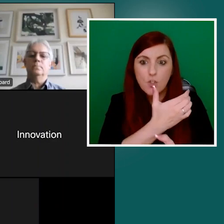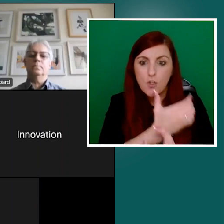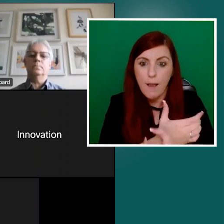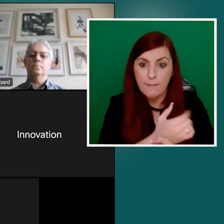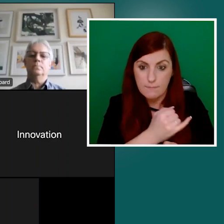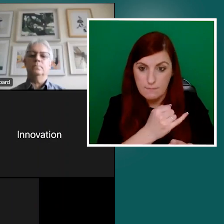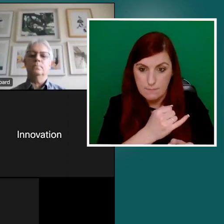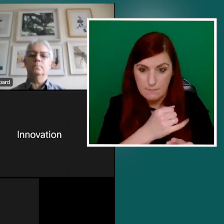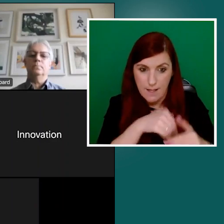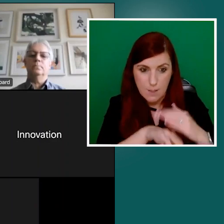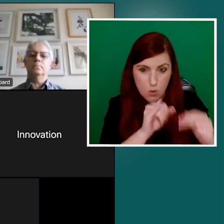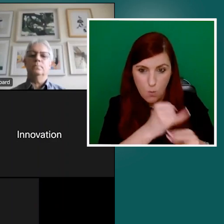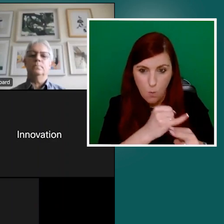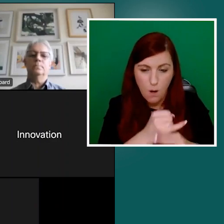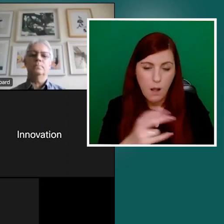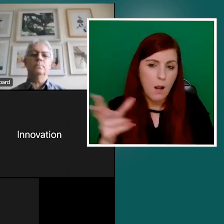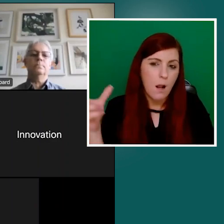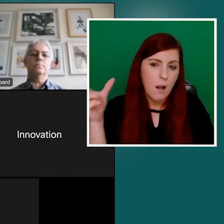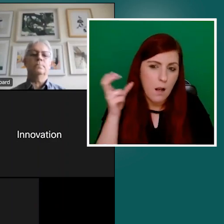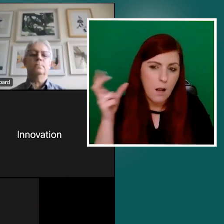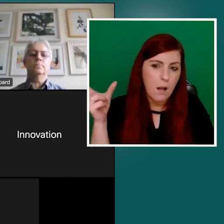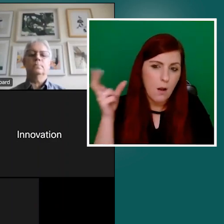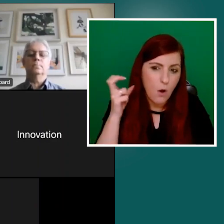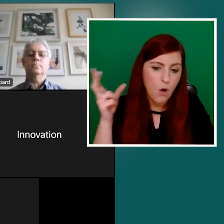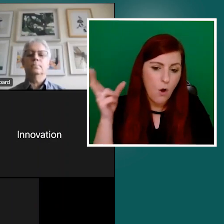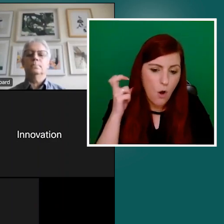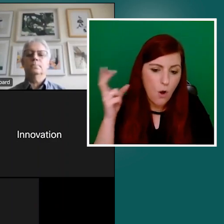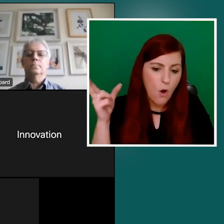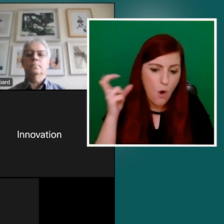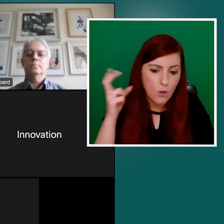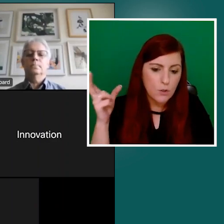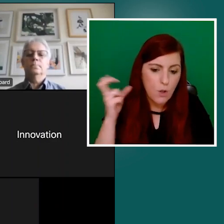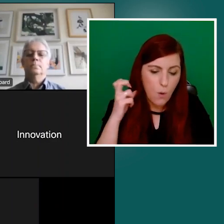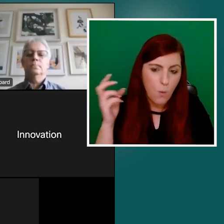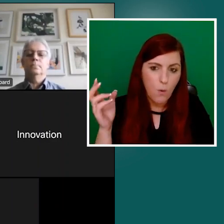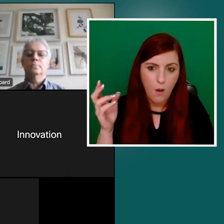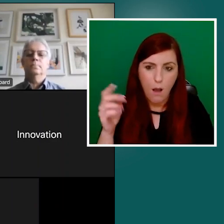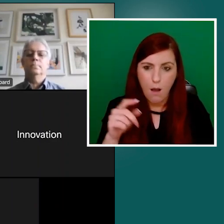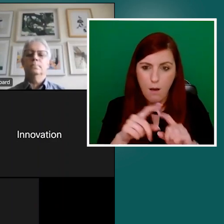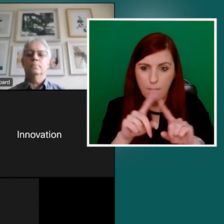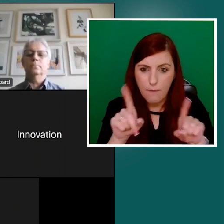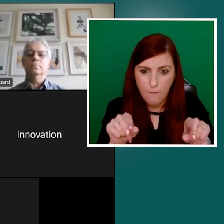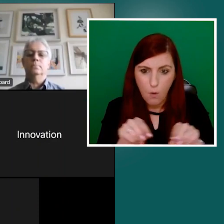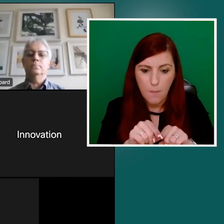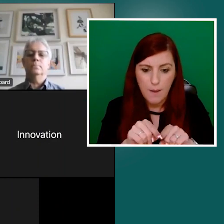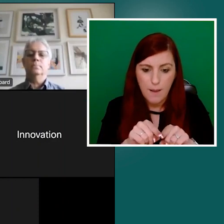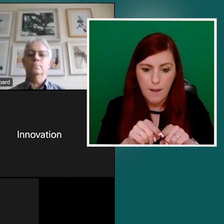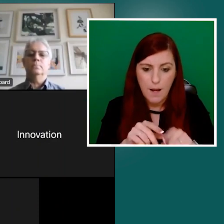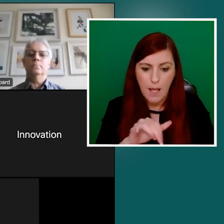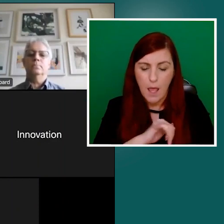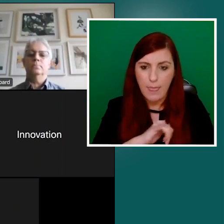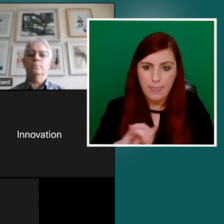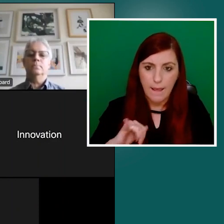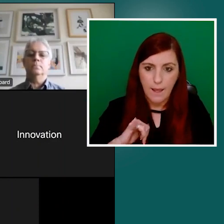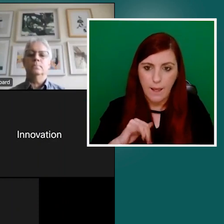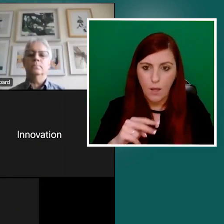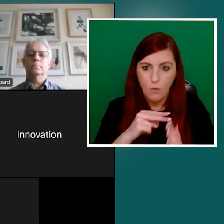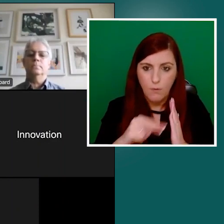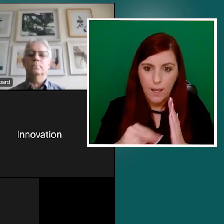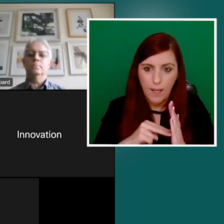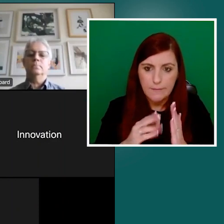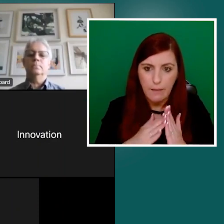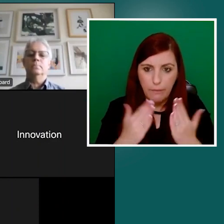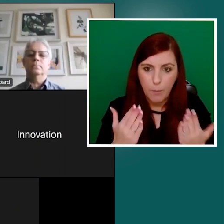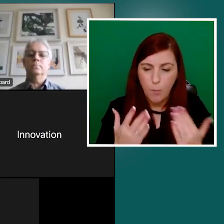they read the book. Now, if you don't look or, in a blind person's case, feel that,